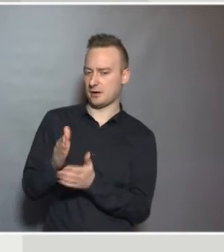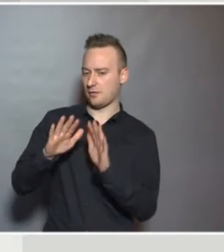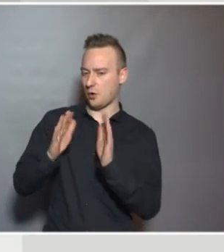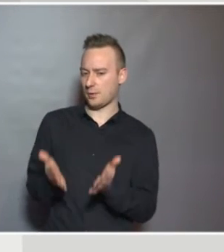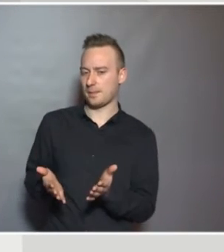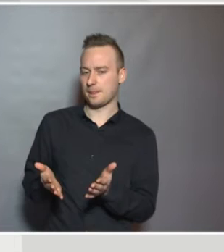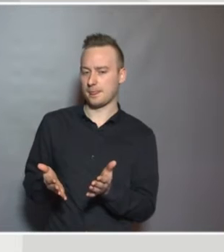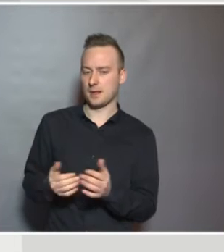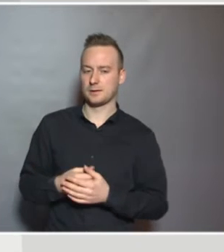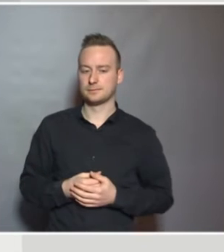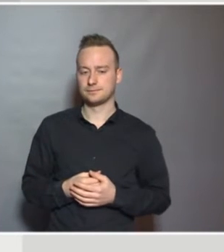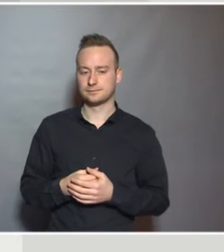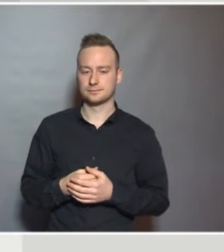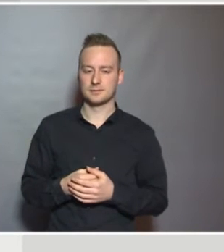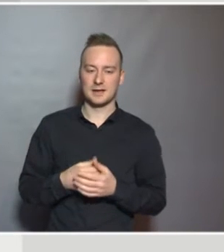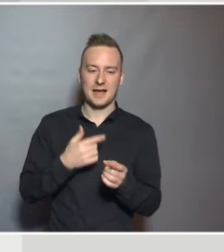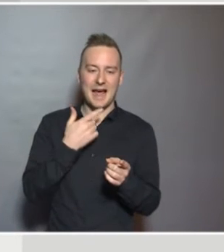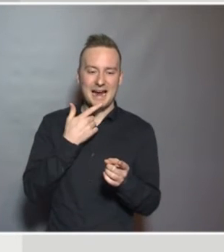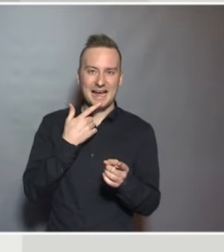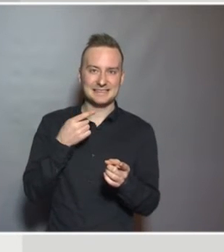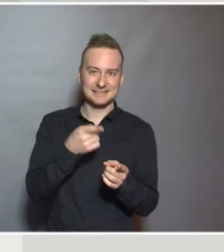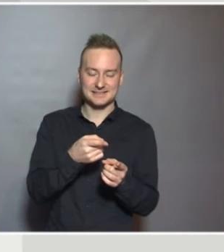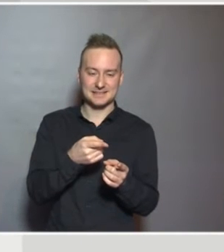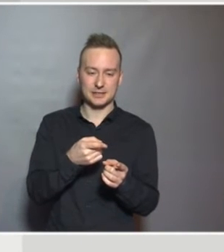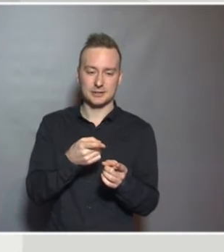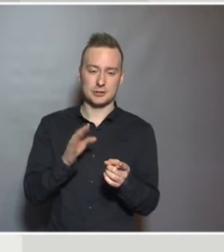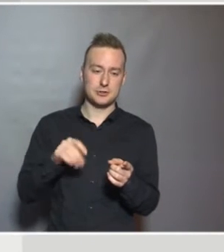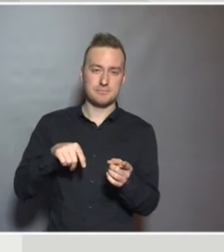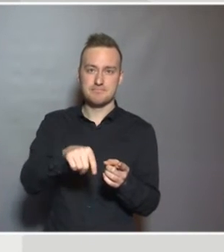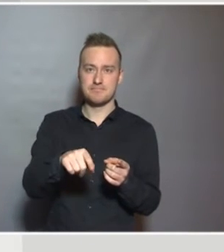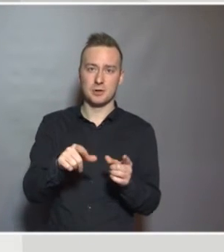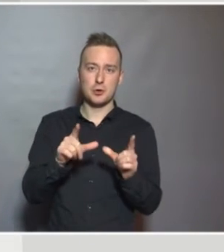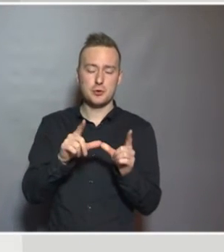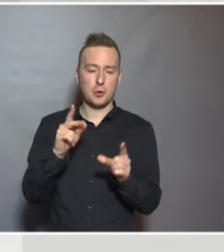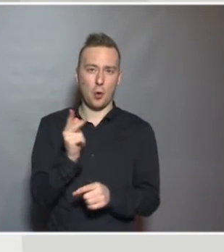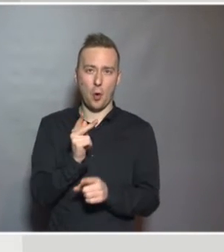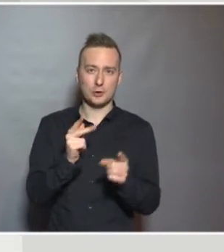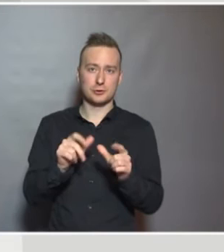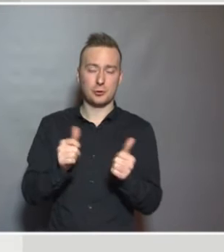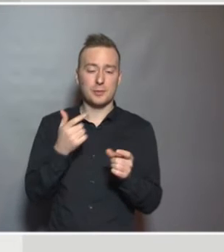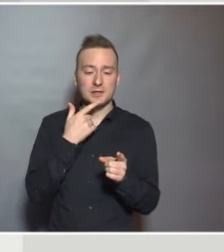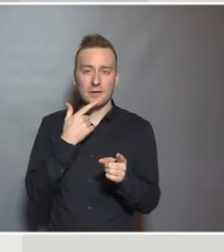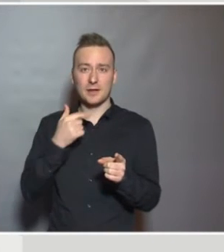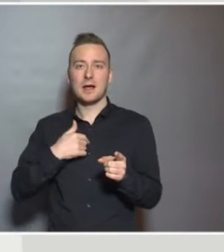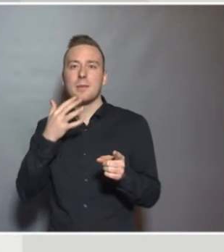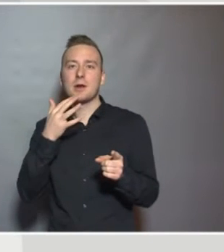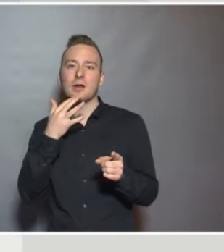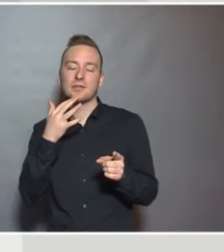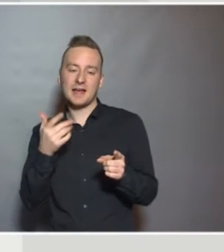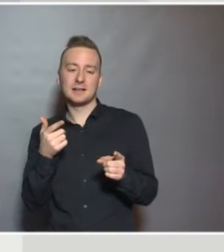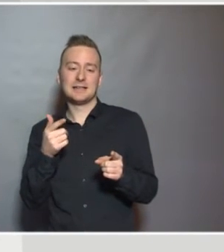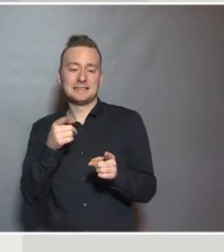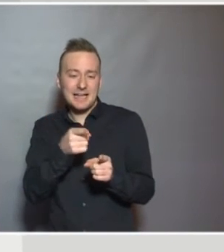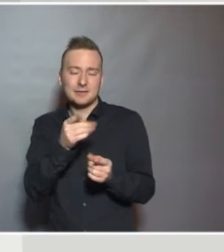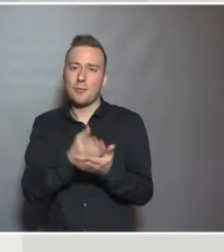English from the Midlands in the UK. So I hope you can cope with that form of English, and I'm very grateful